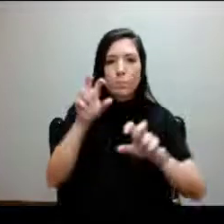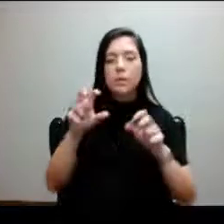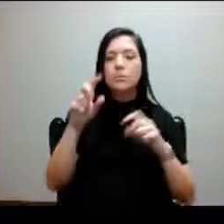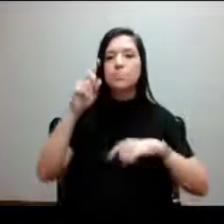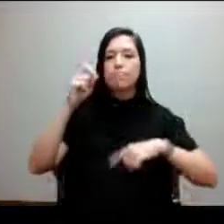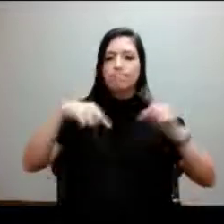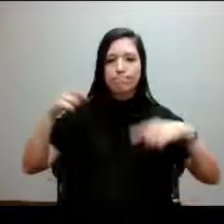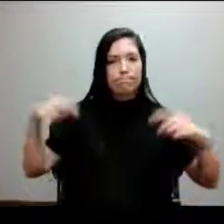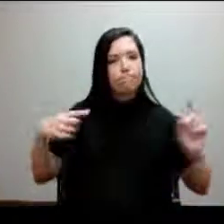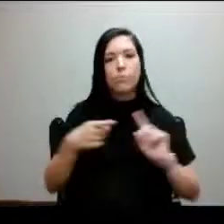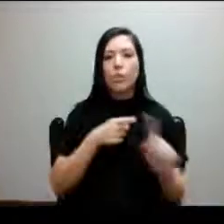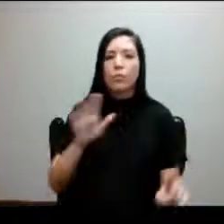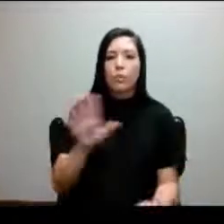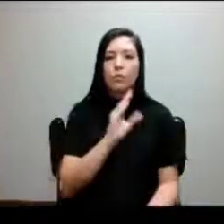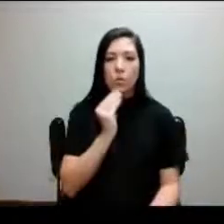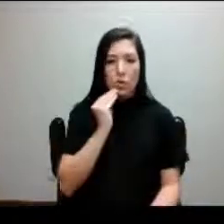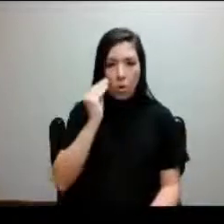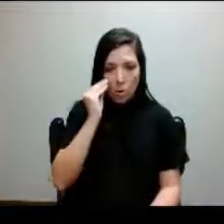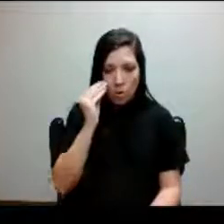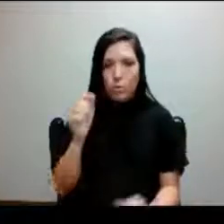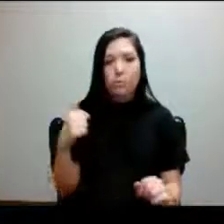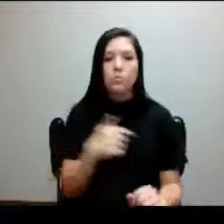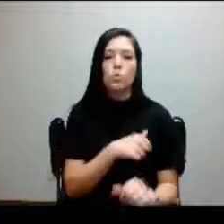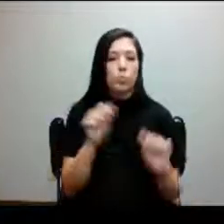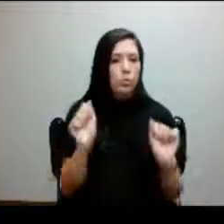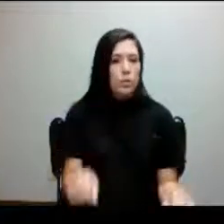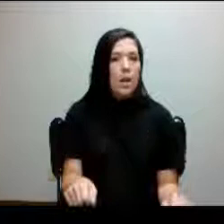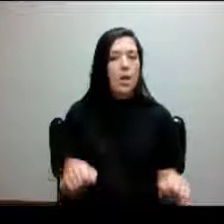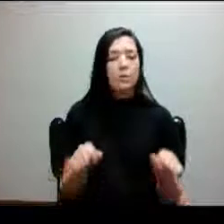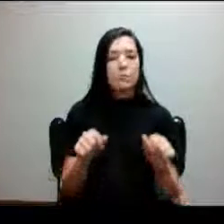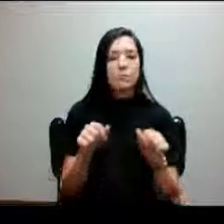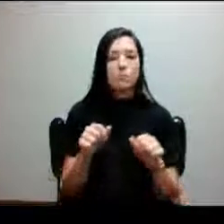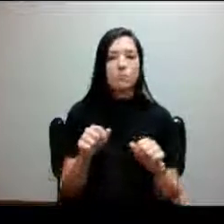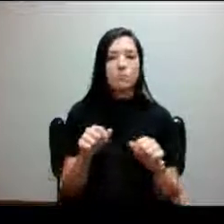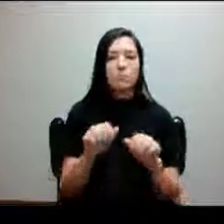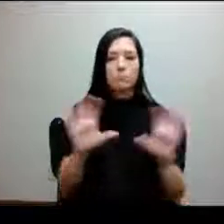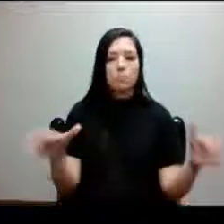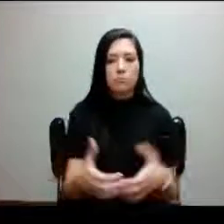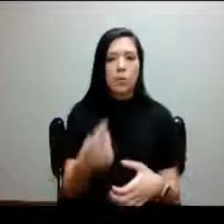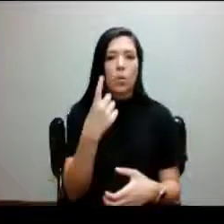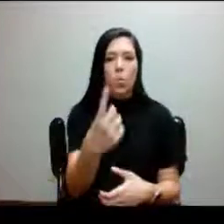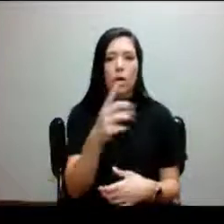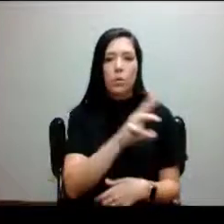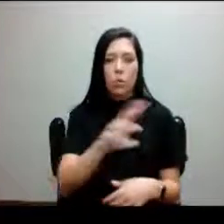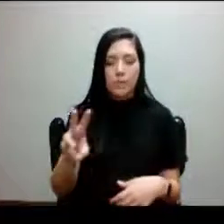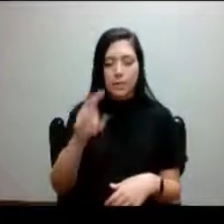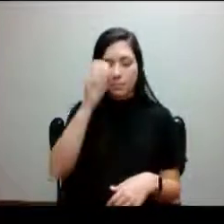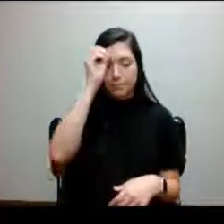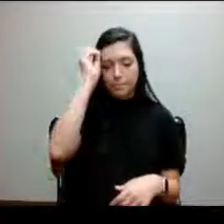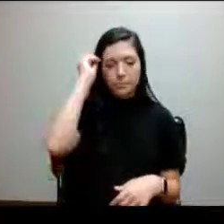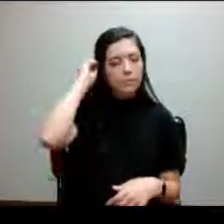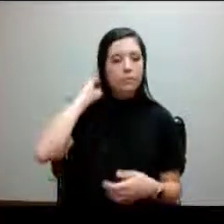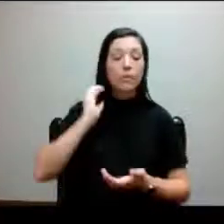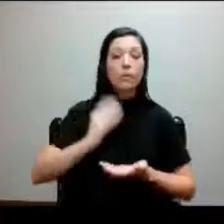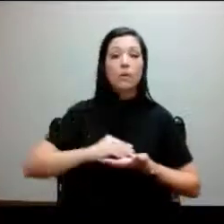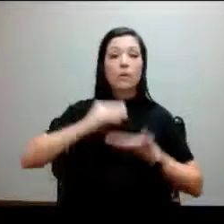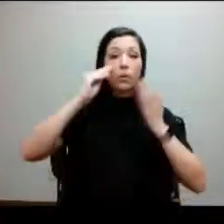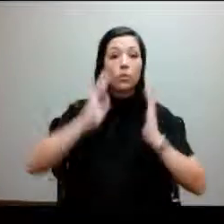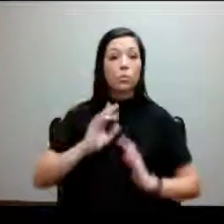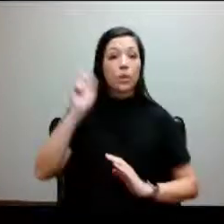the comfort of your home. And we're able to keep all of that on a centralized website. Our Student Government Association will continue.